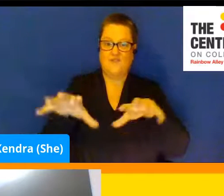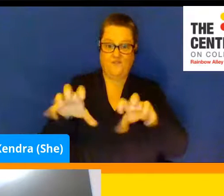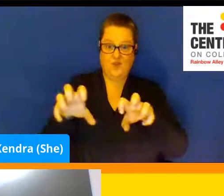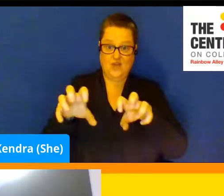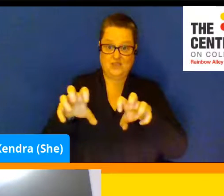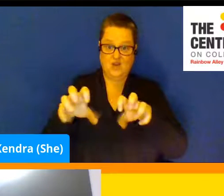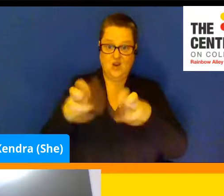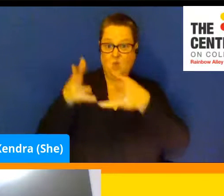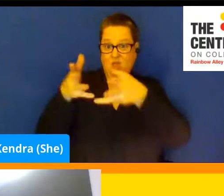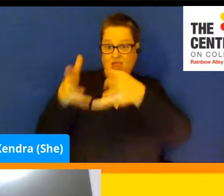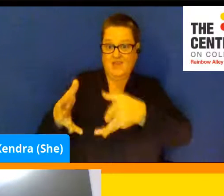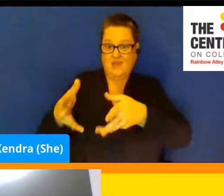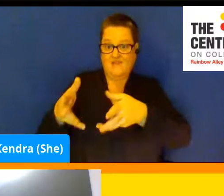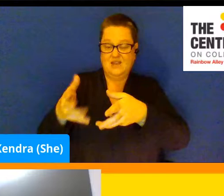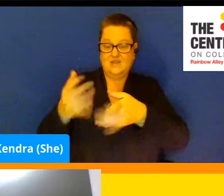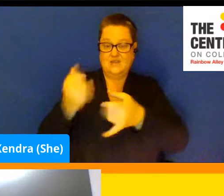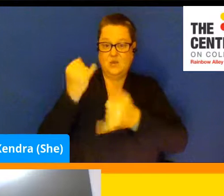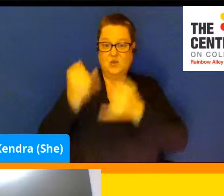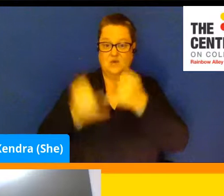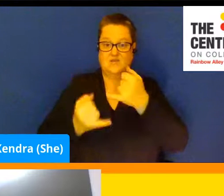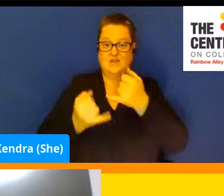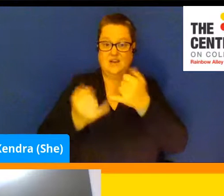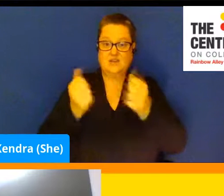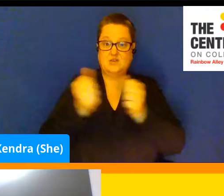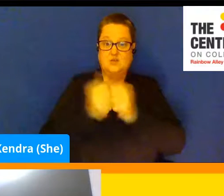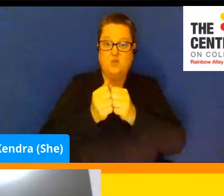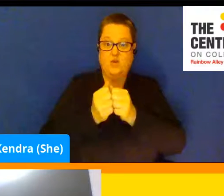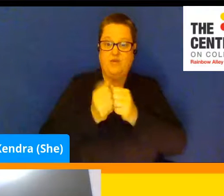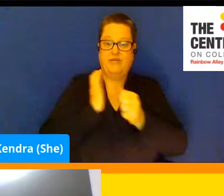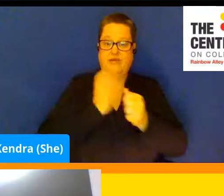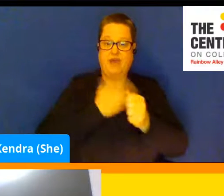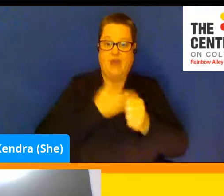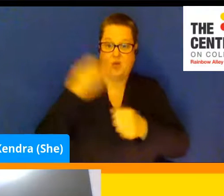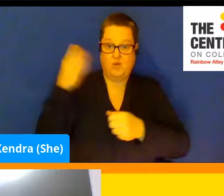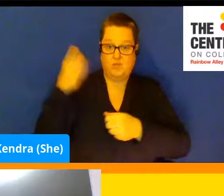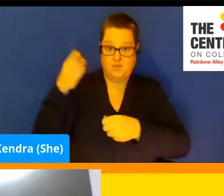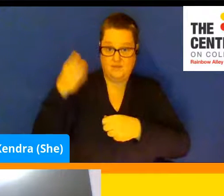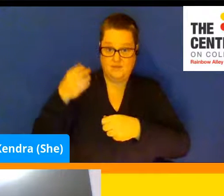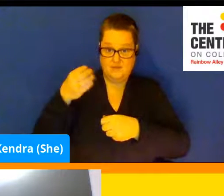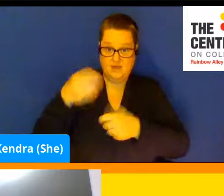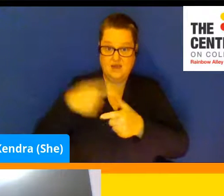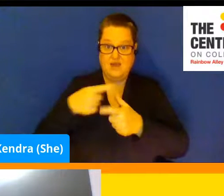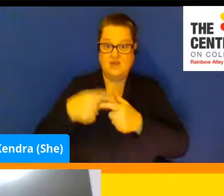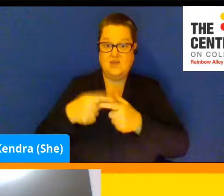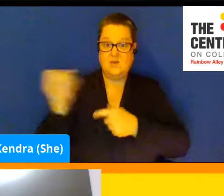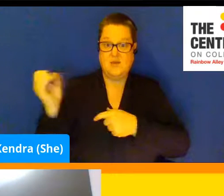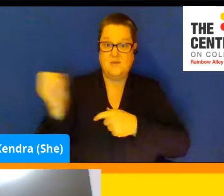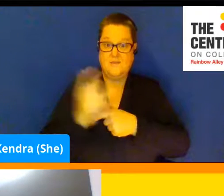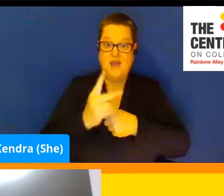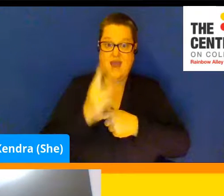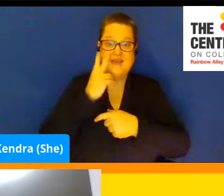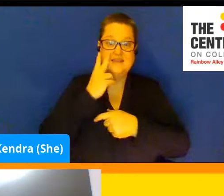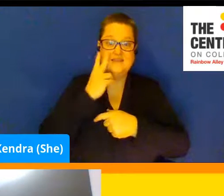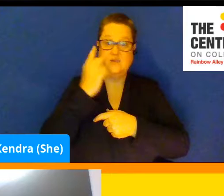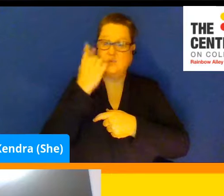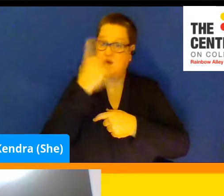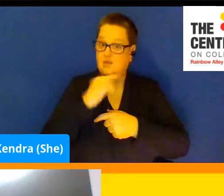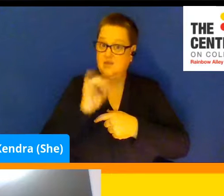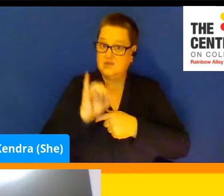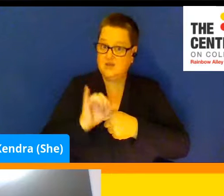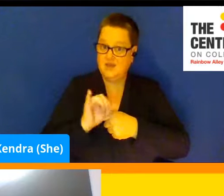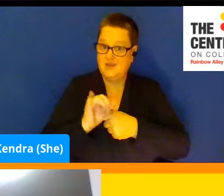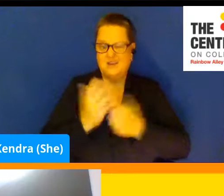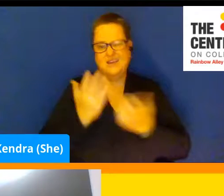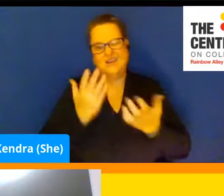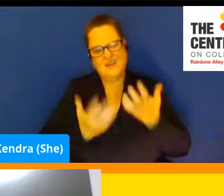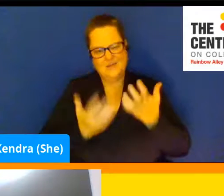we're done with the with the program, with the show. And then we'll come back to it and see what it looks like. It might still be